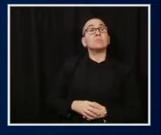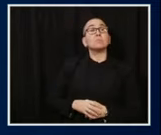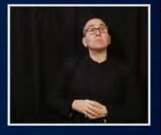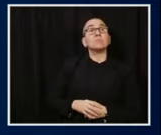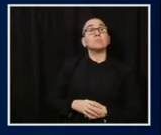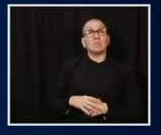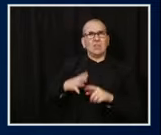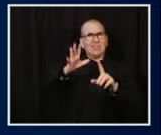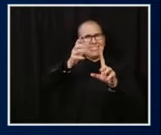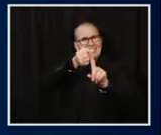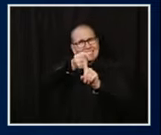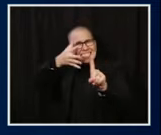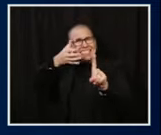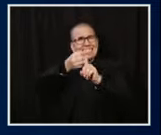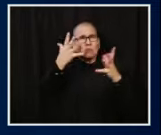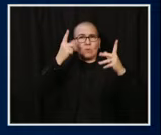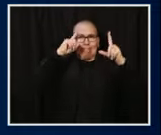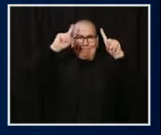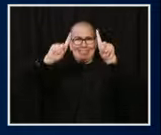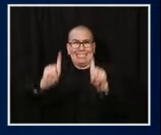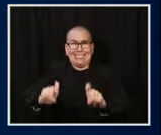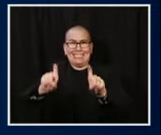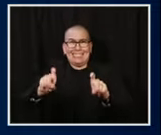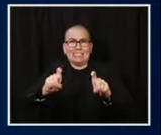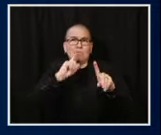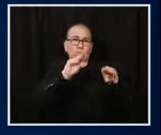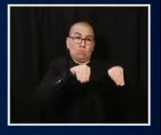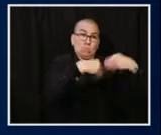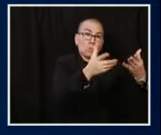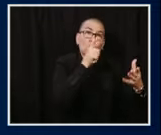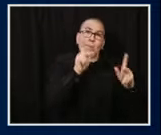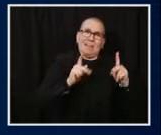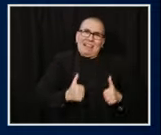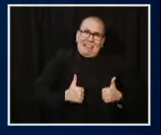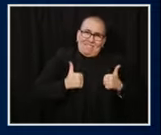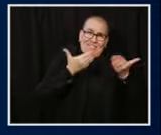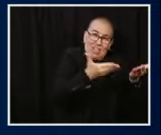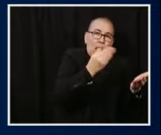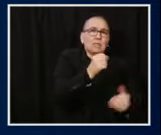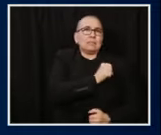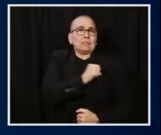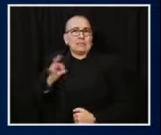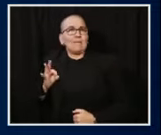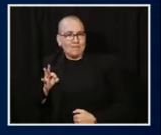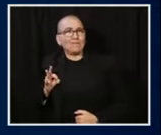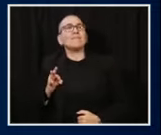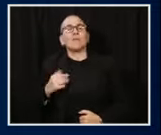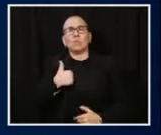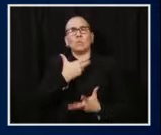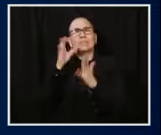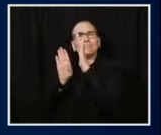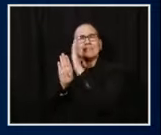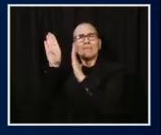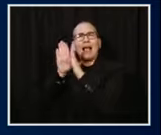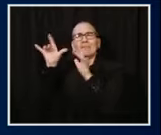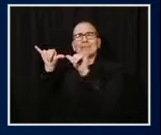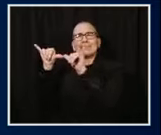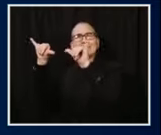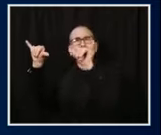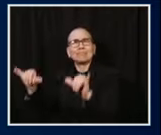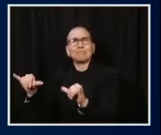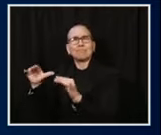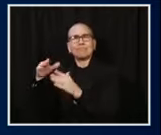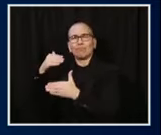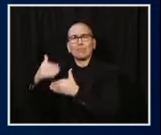workers in long-term care facilities. We developed testing criteria to expand testing and a process for facilities to get testing